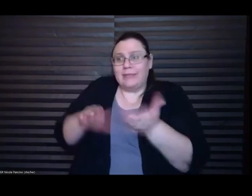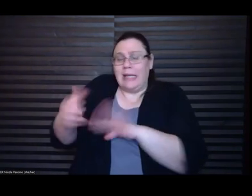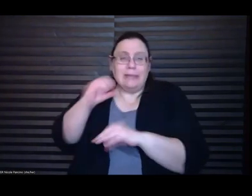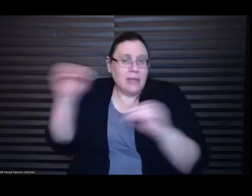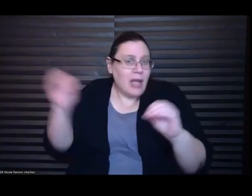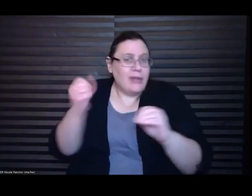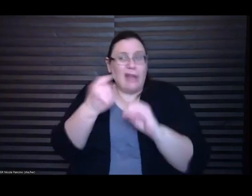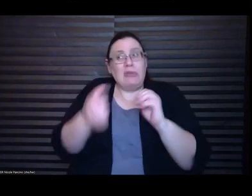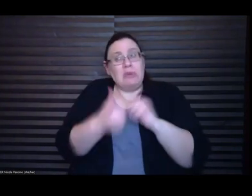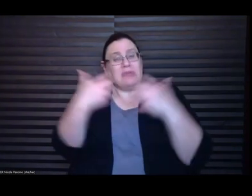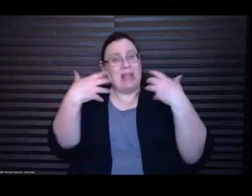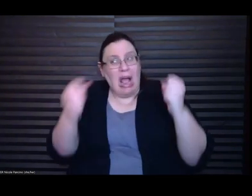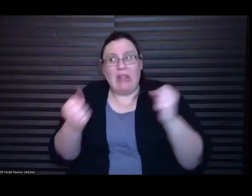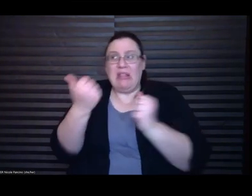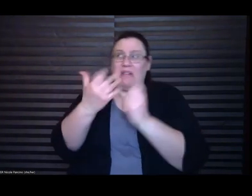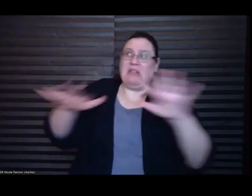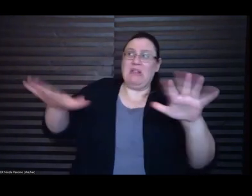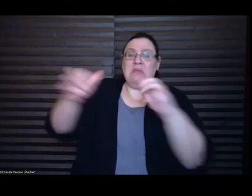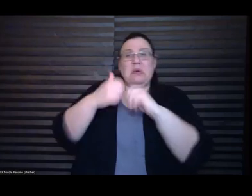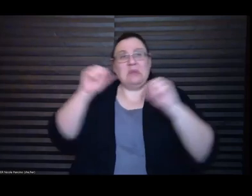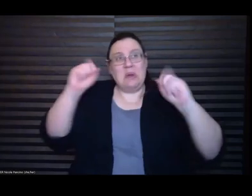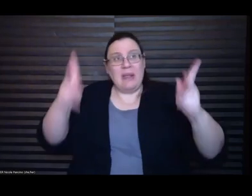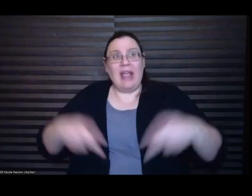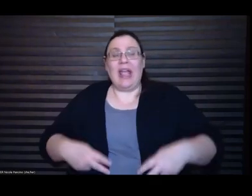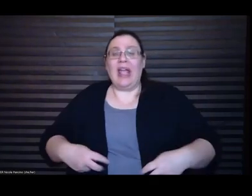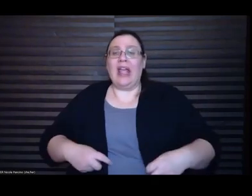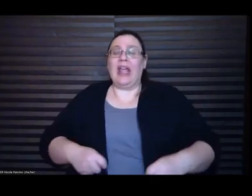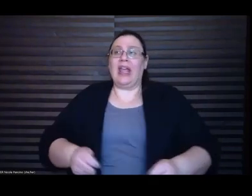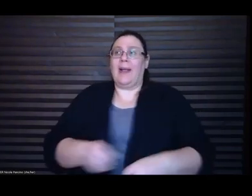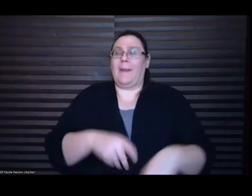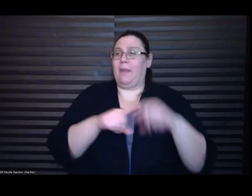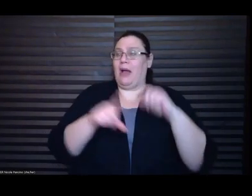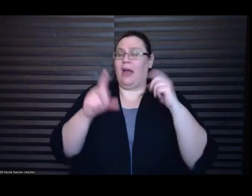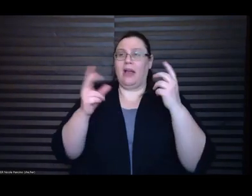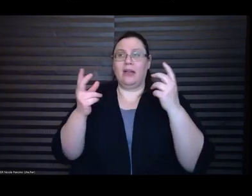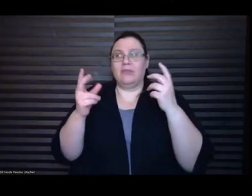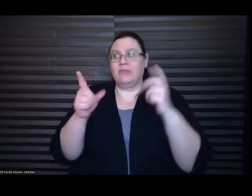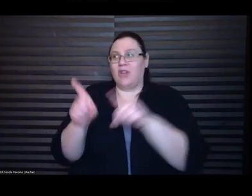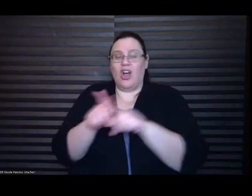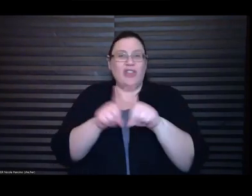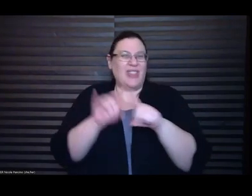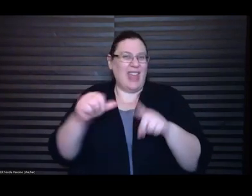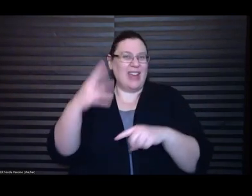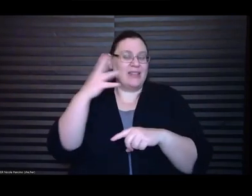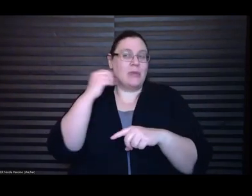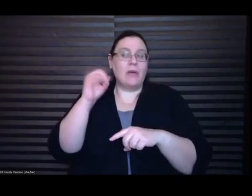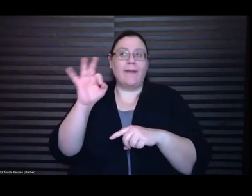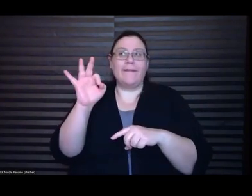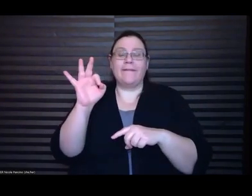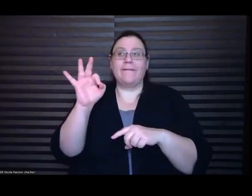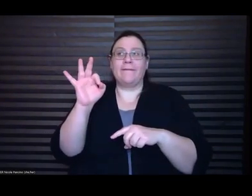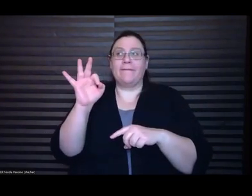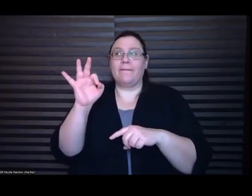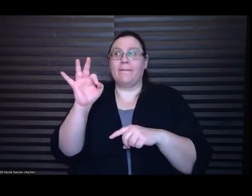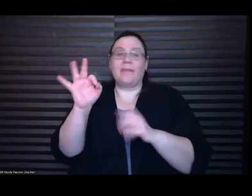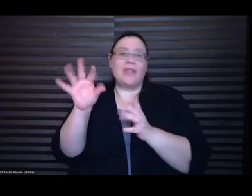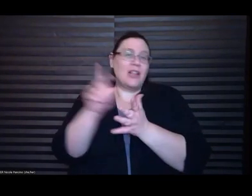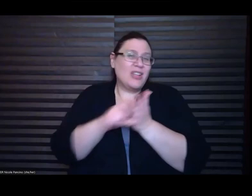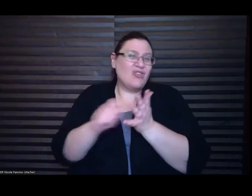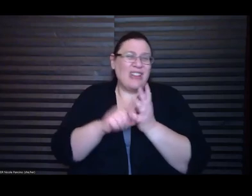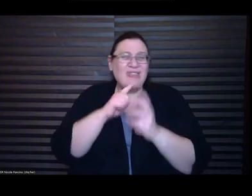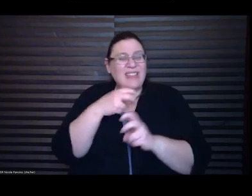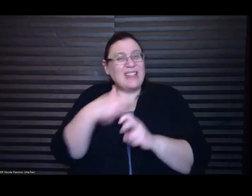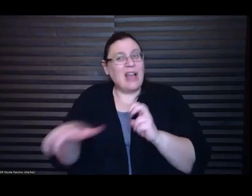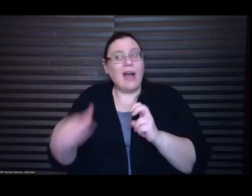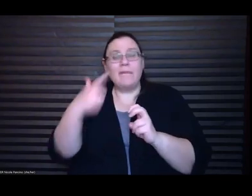just there was also just the experience of like writing was really hard because I realized that like so much energy in my life comes